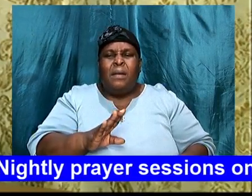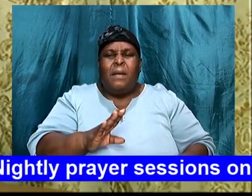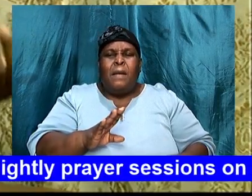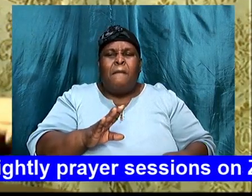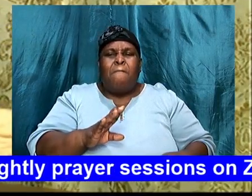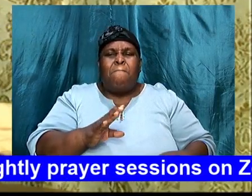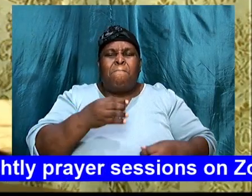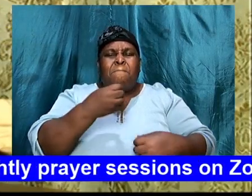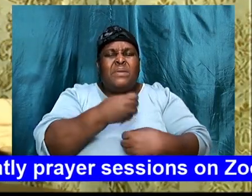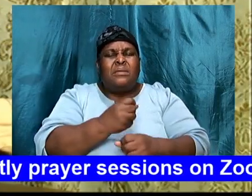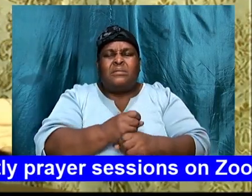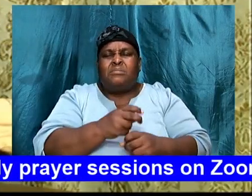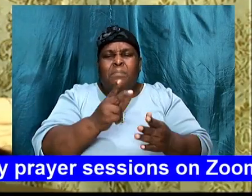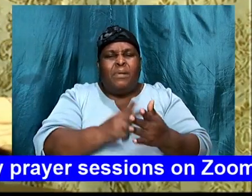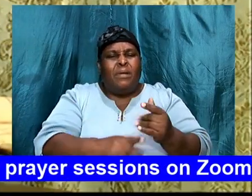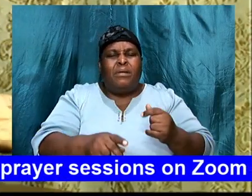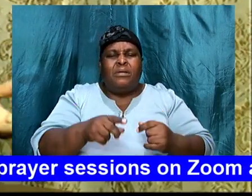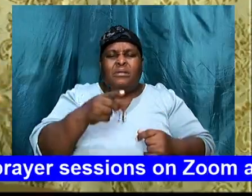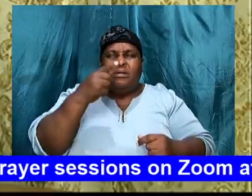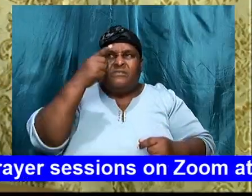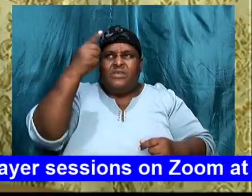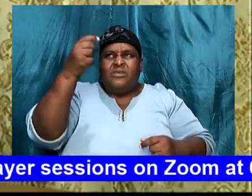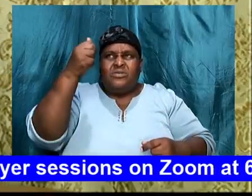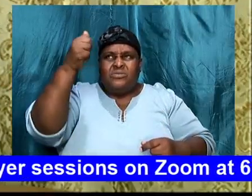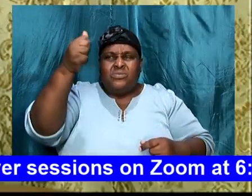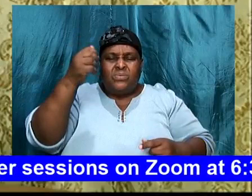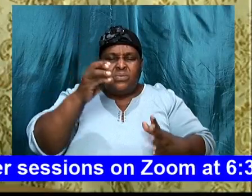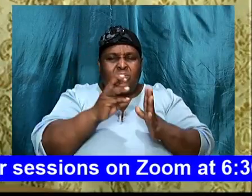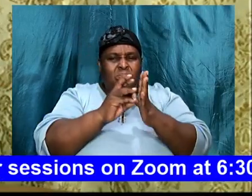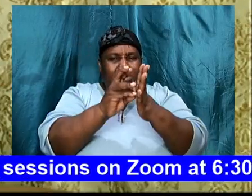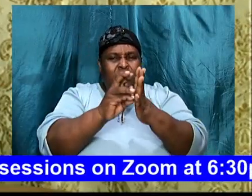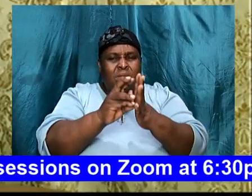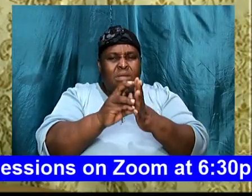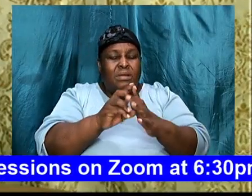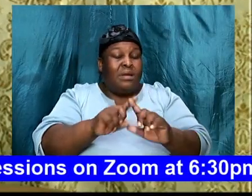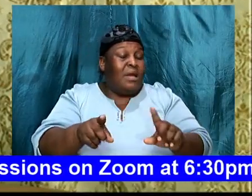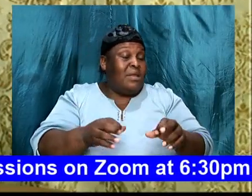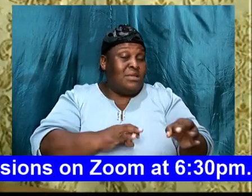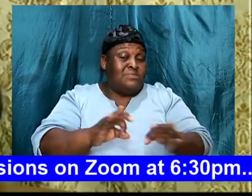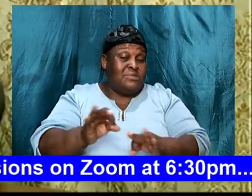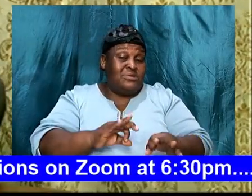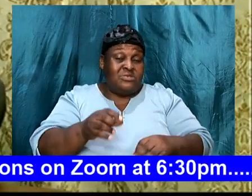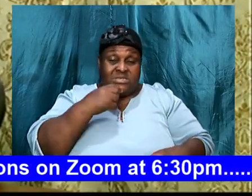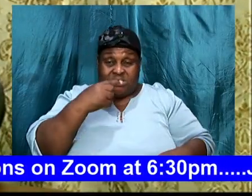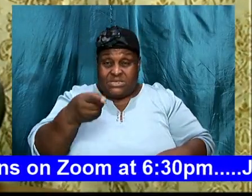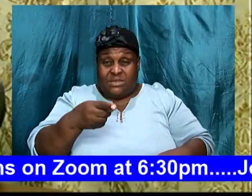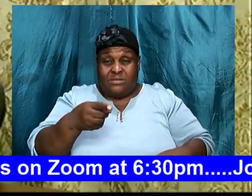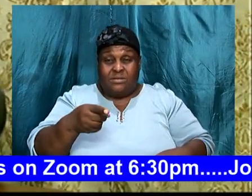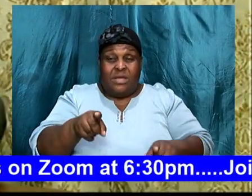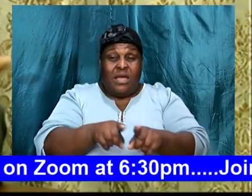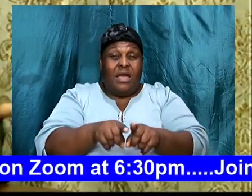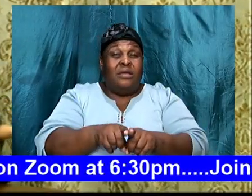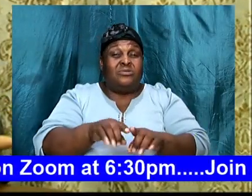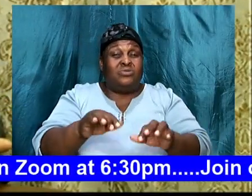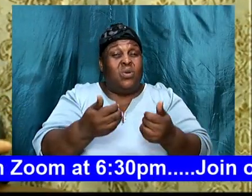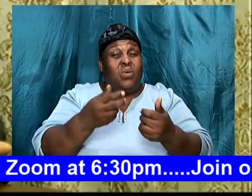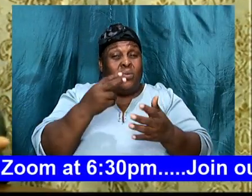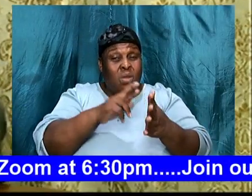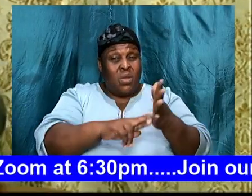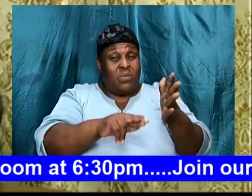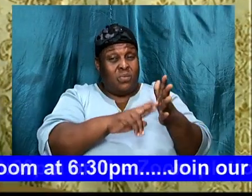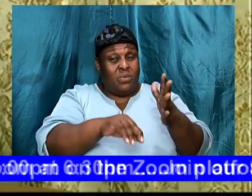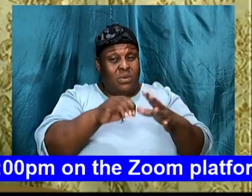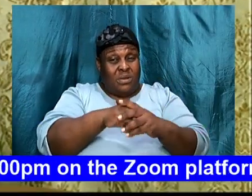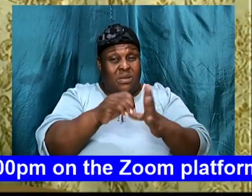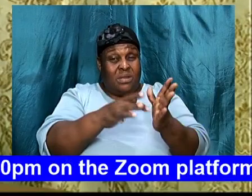I can't explain it to you, we just say it to you, like how we see it, in scripture, the perfect will of God,